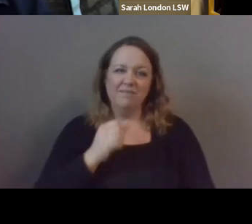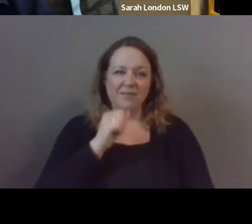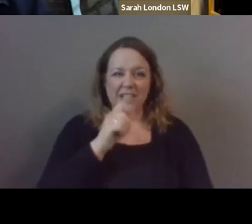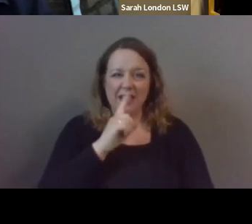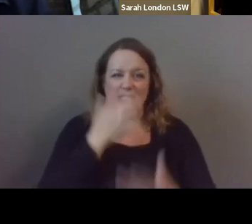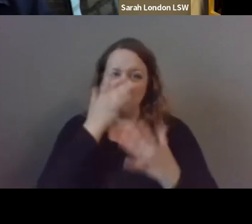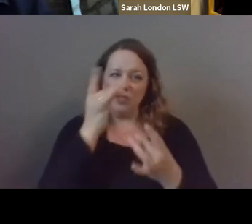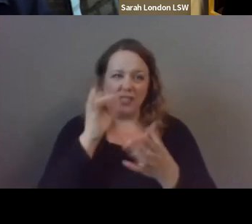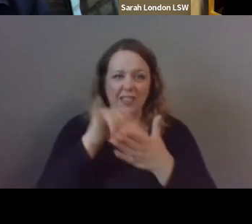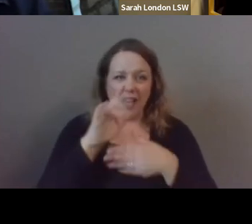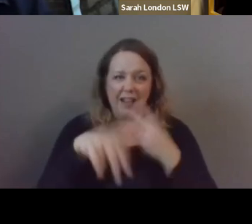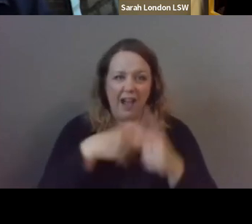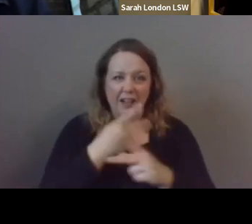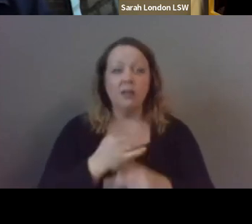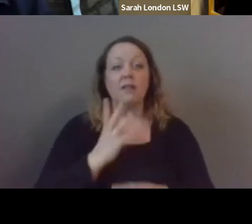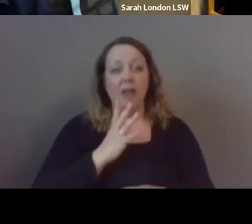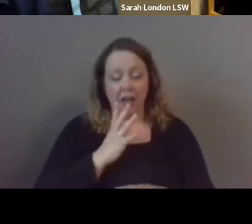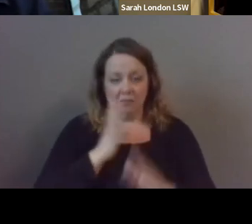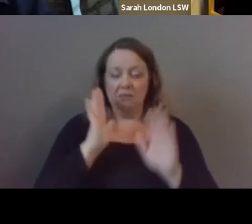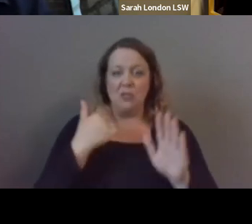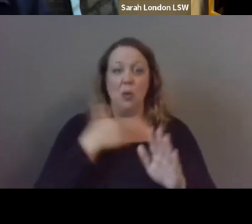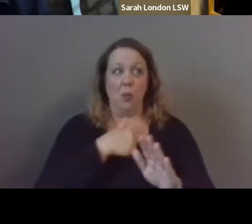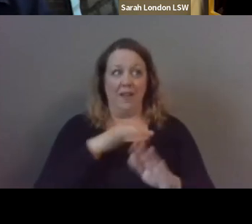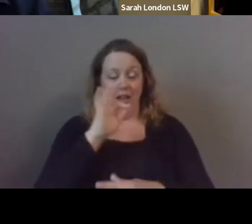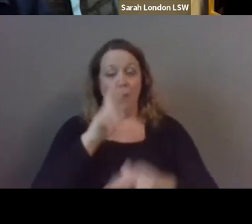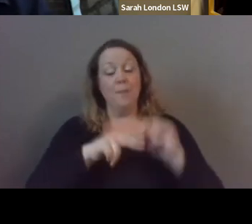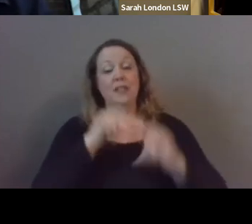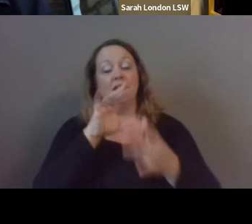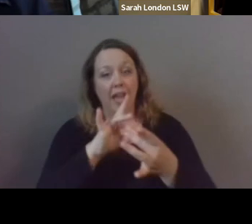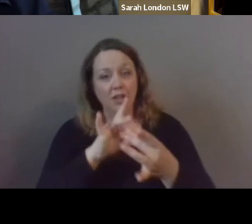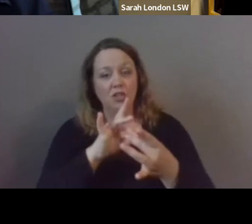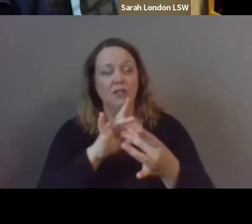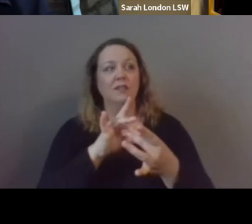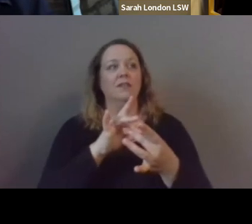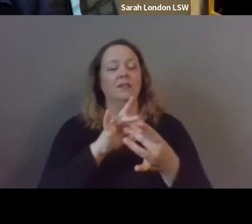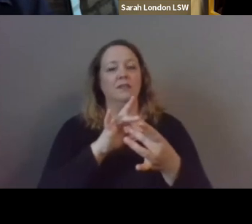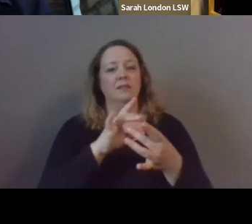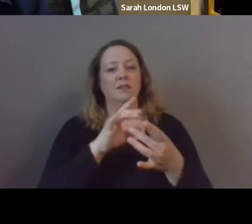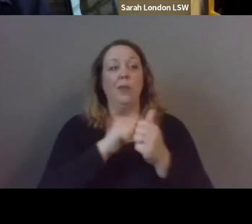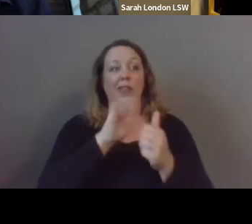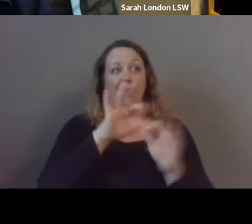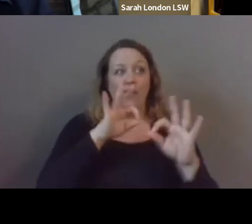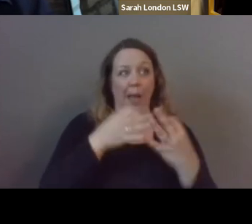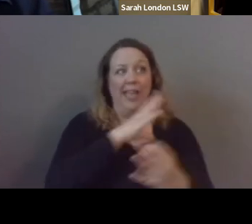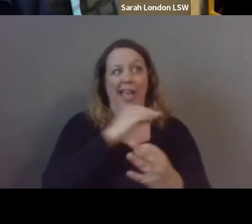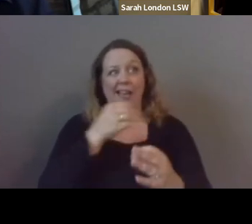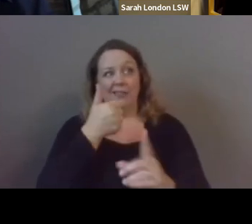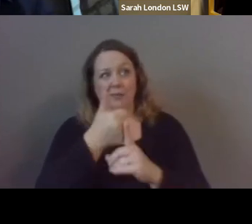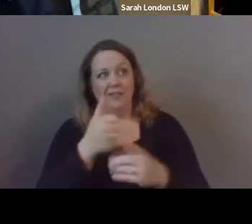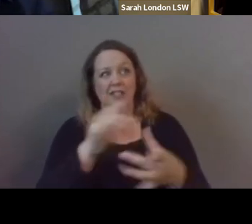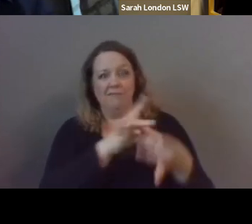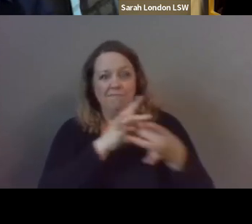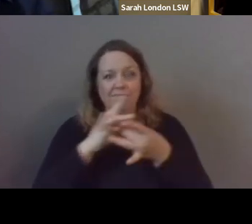of route and so we found that building connections and relationships uh with youth and their families creates this avenue of